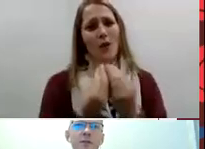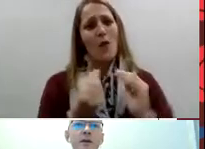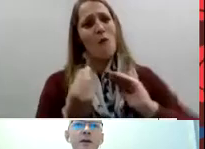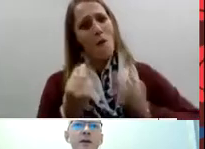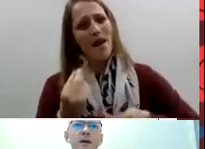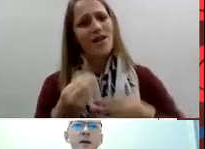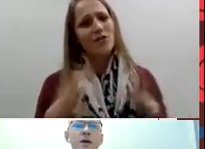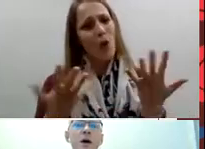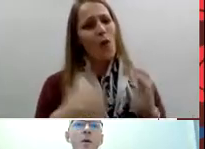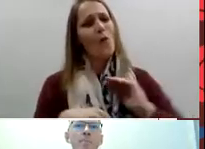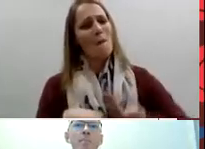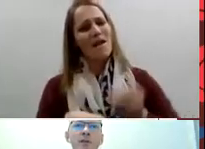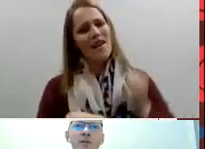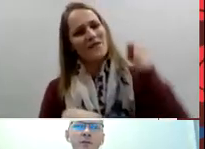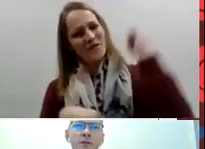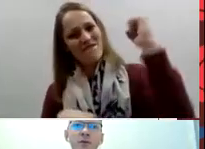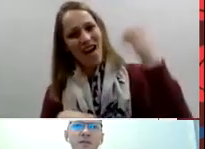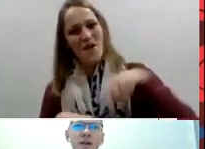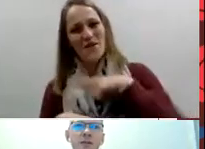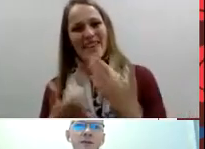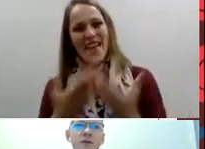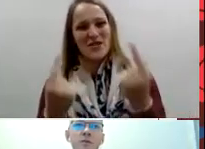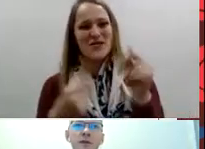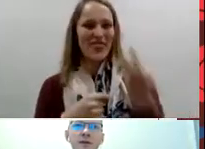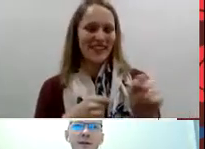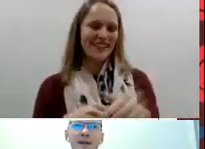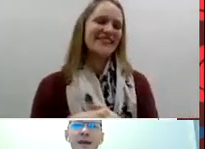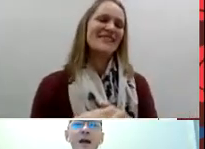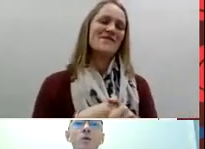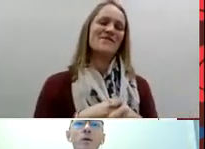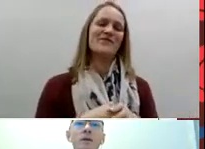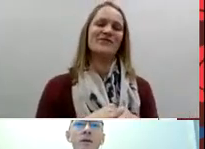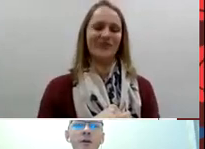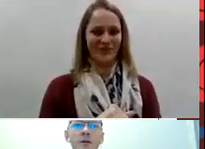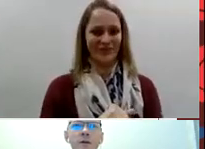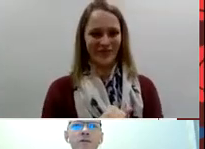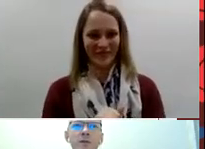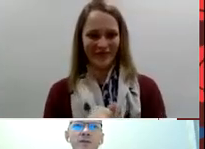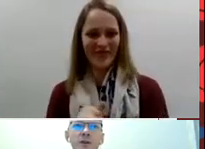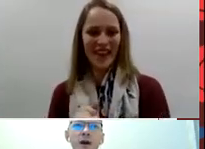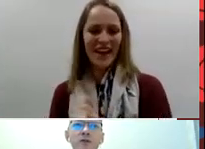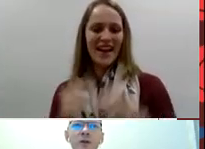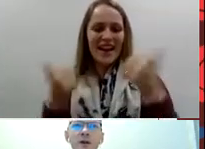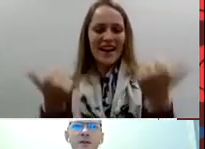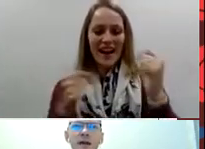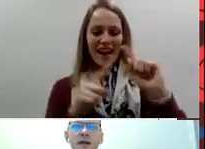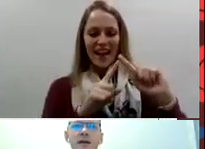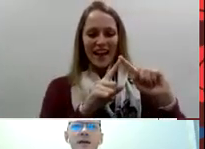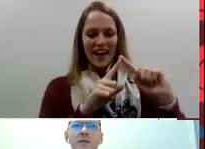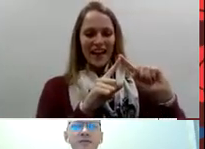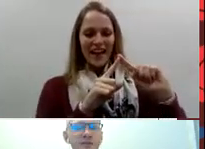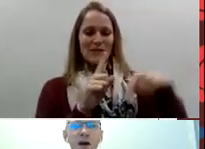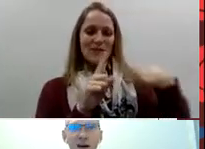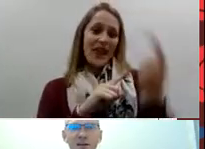being a month for celebrating women and I work with a lot of women so I really want to say